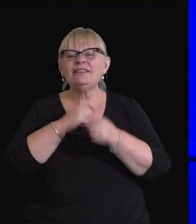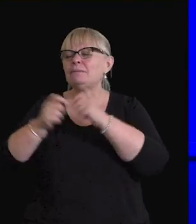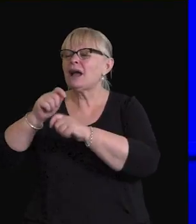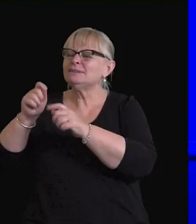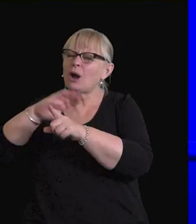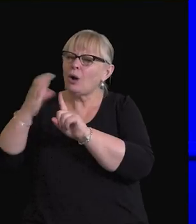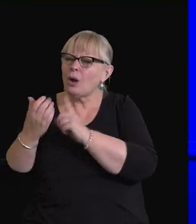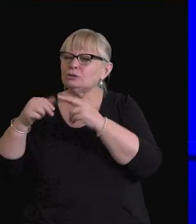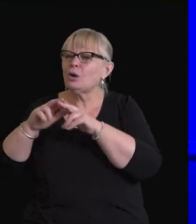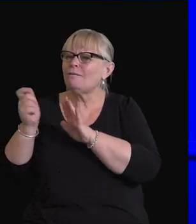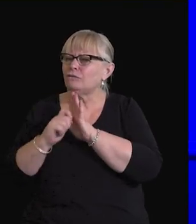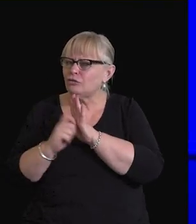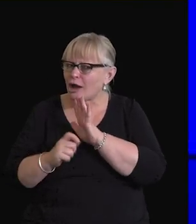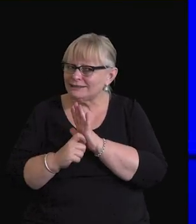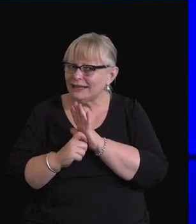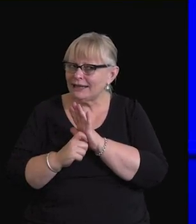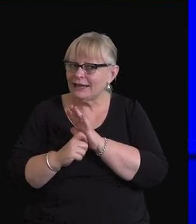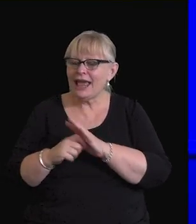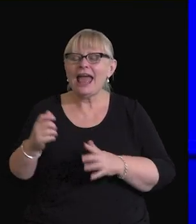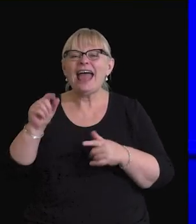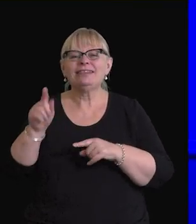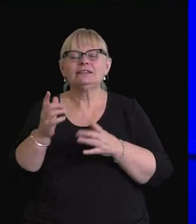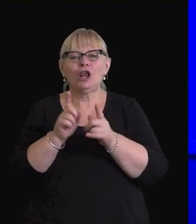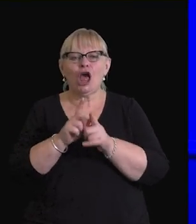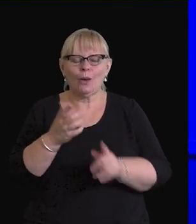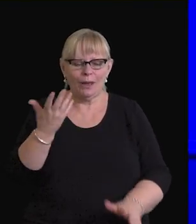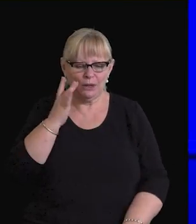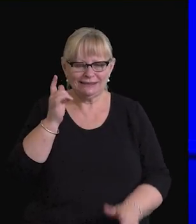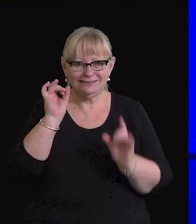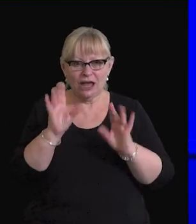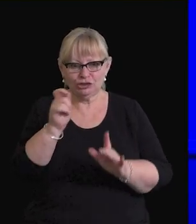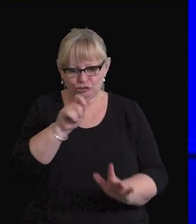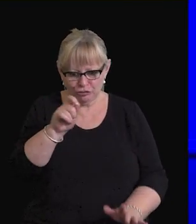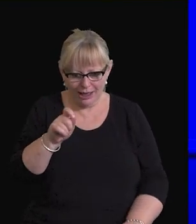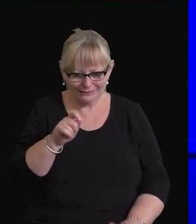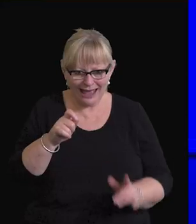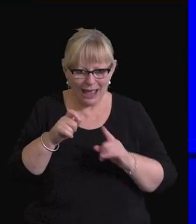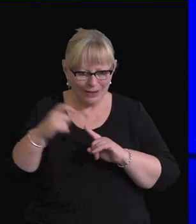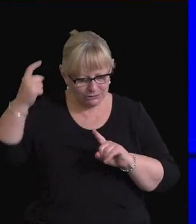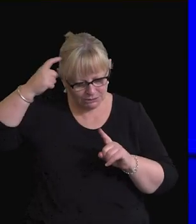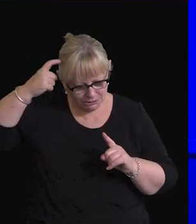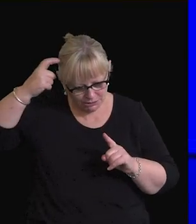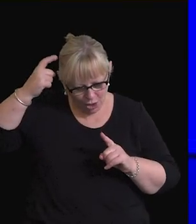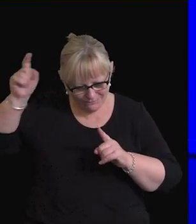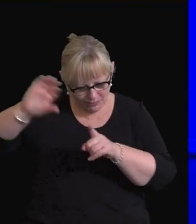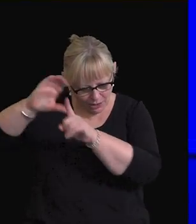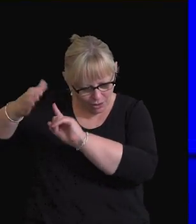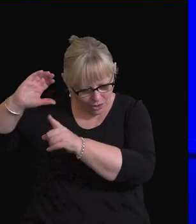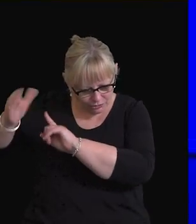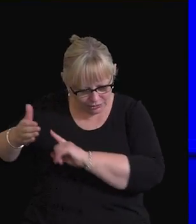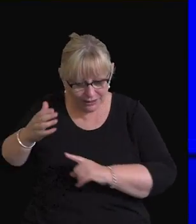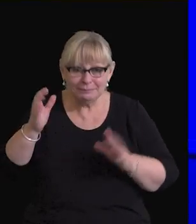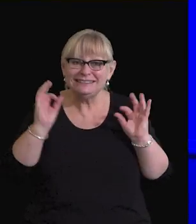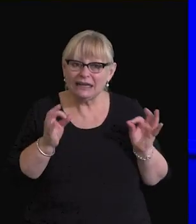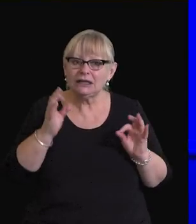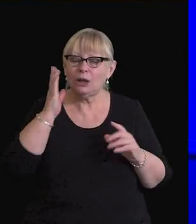culture of writing. And that culture is holding our pen when we write a draft and it's breathing down our necks when we review what someone